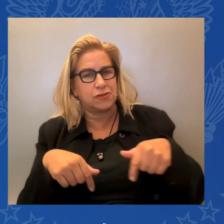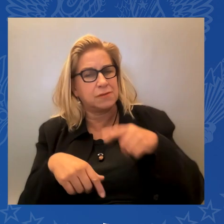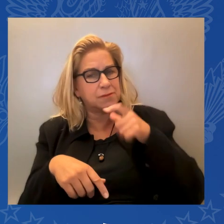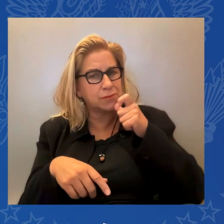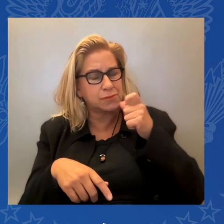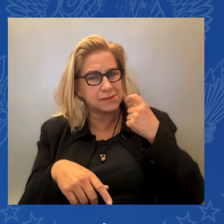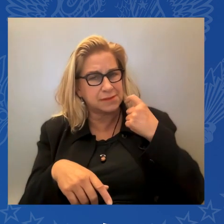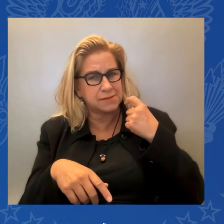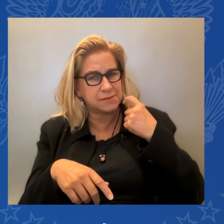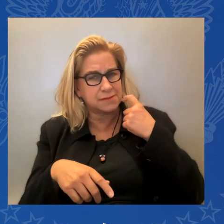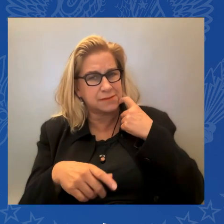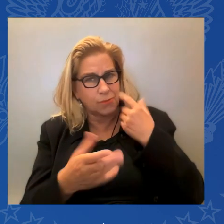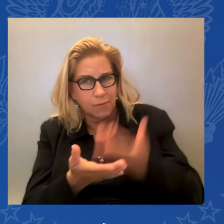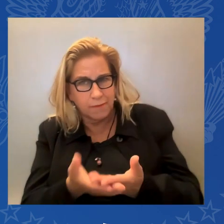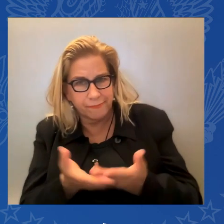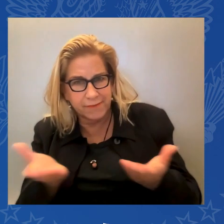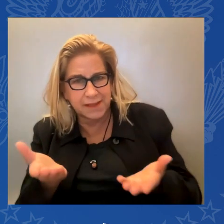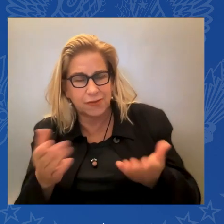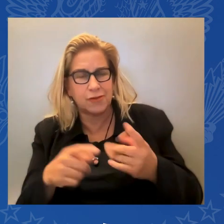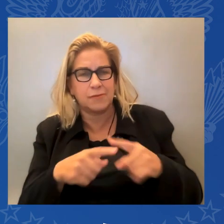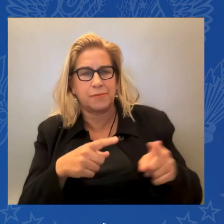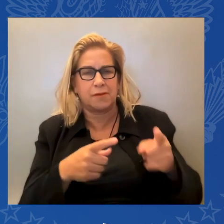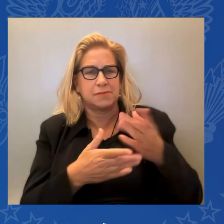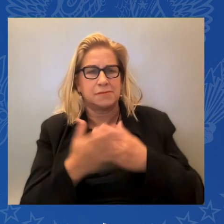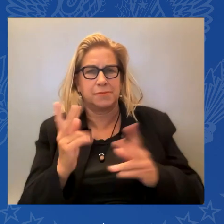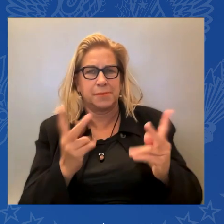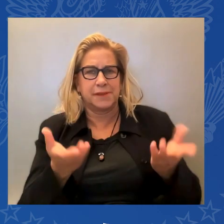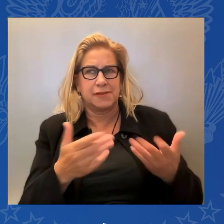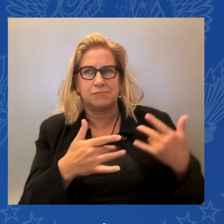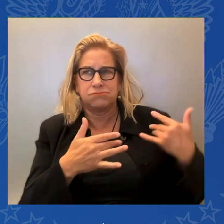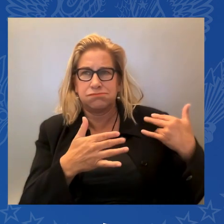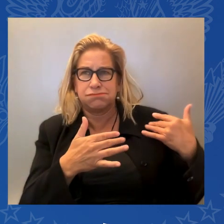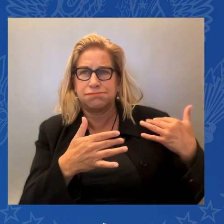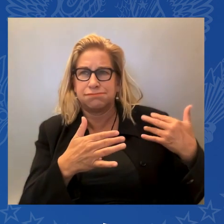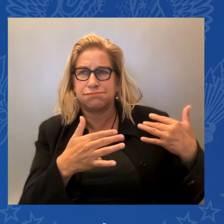and women with their own museums in the National Mall.